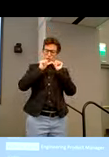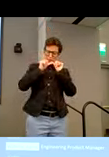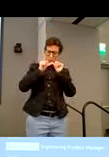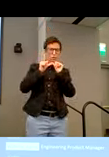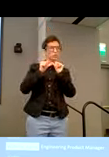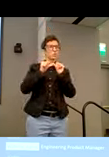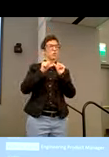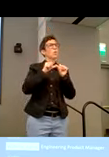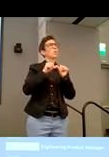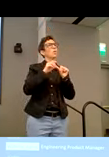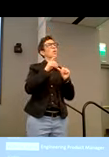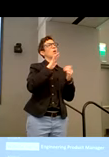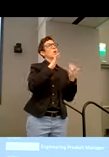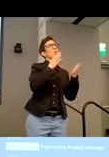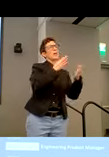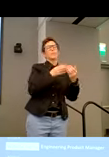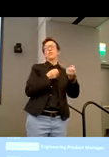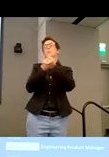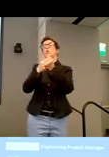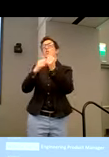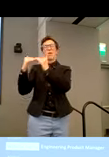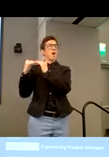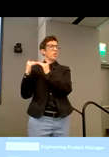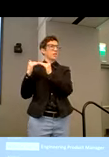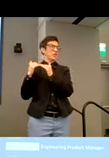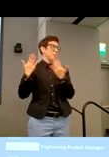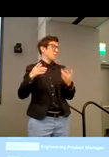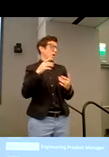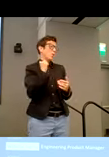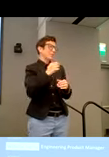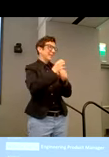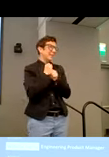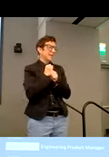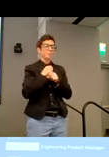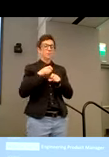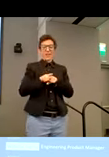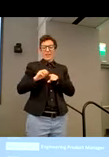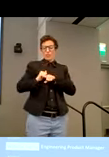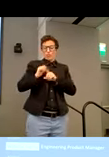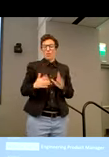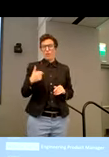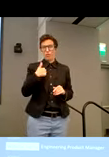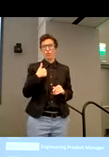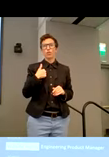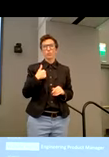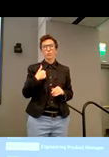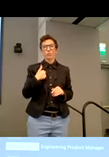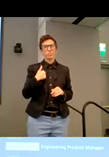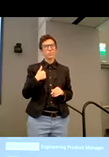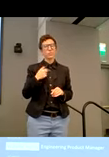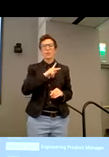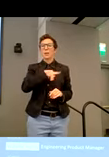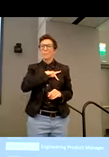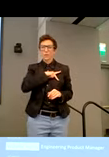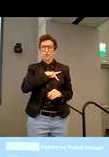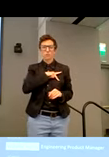allowing you to support one of your colleagues in a way that normally they wouldn't get. And as a trainer, I will say straight up, I